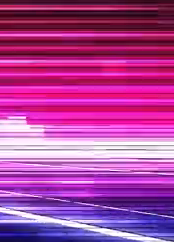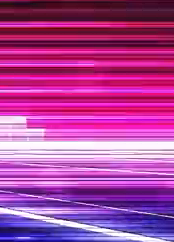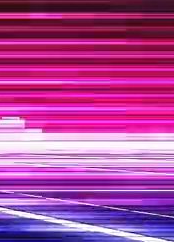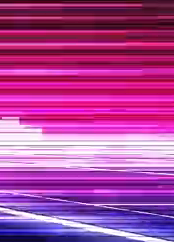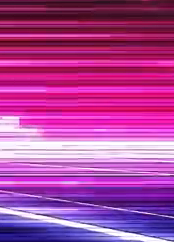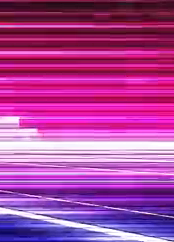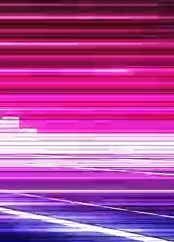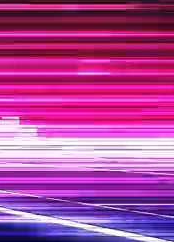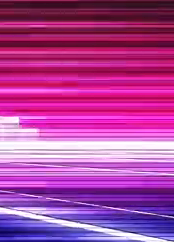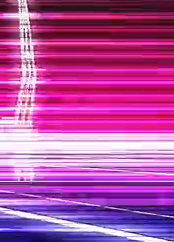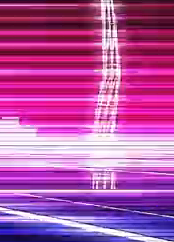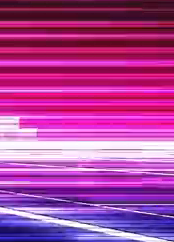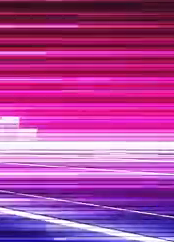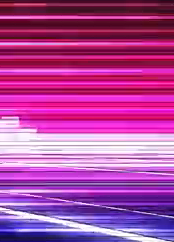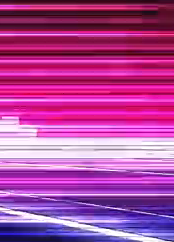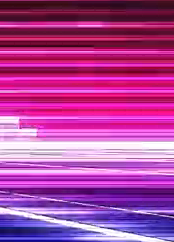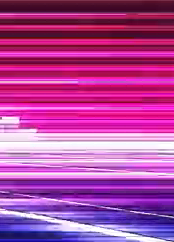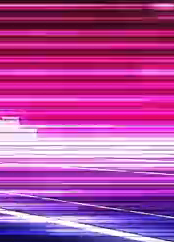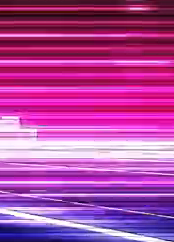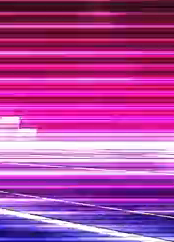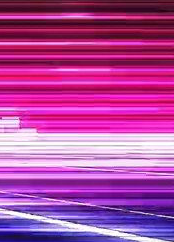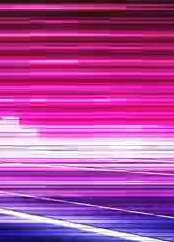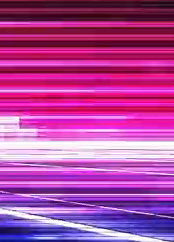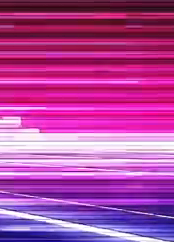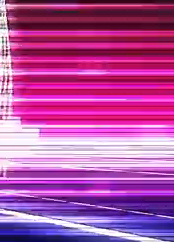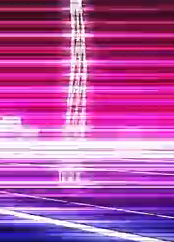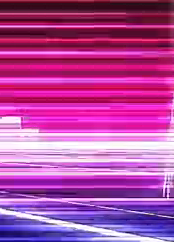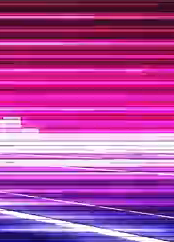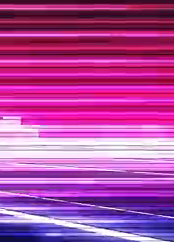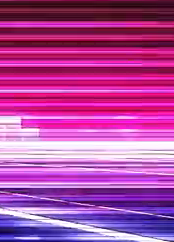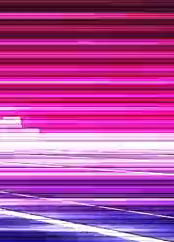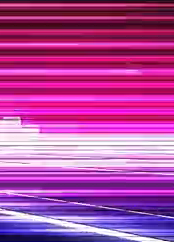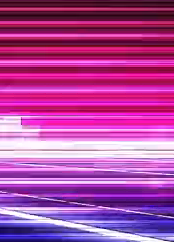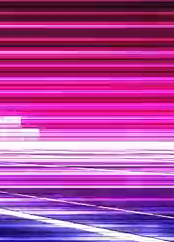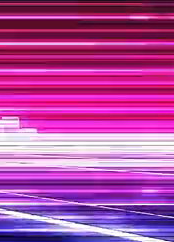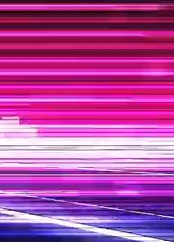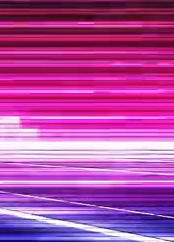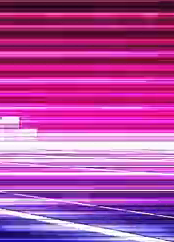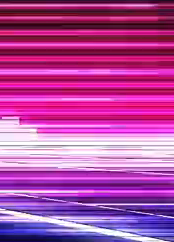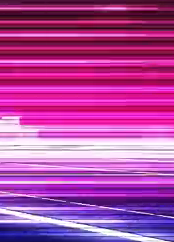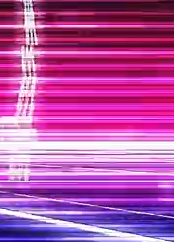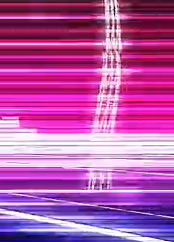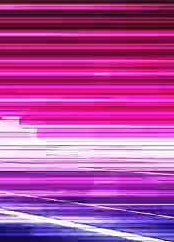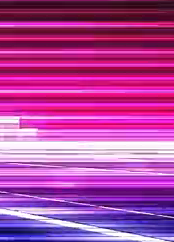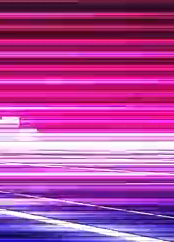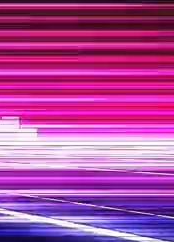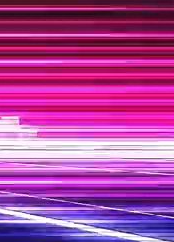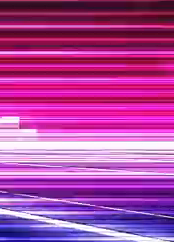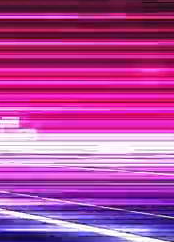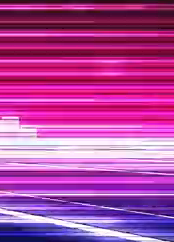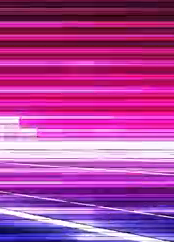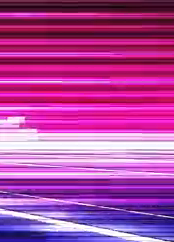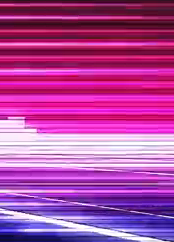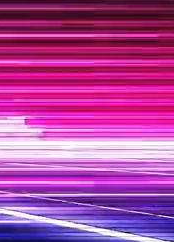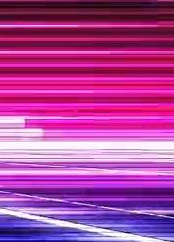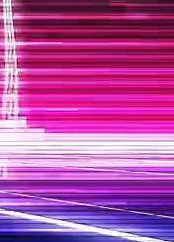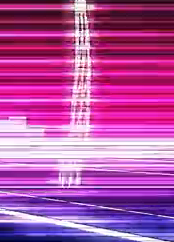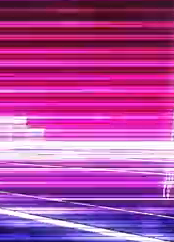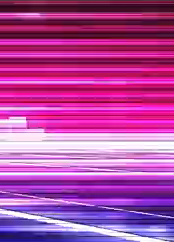The Press. The Press.